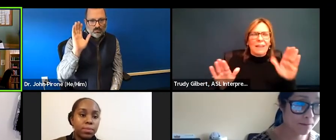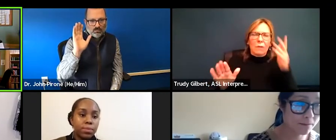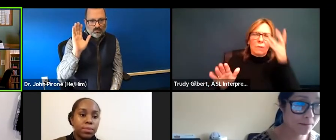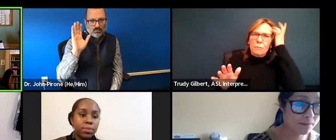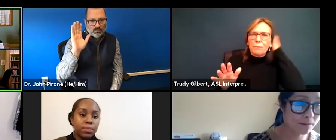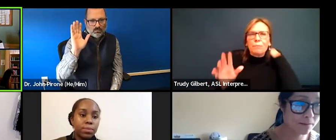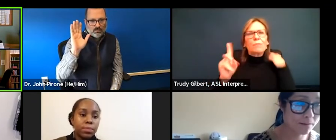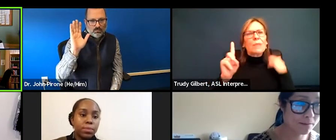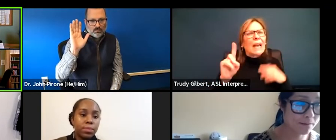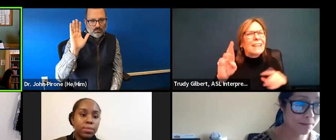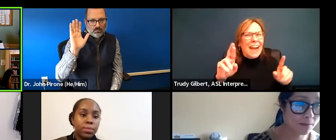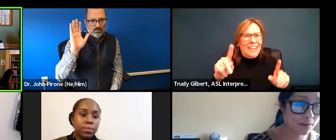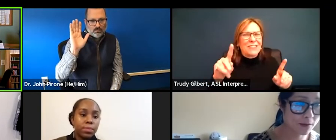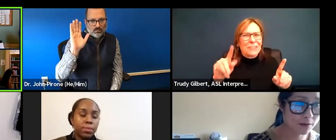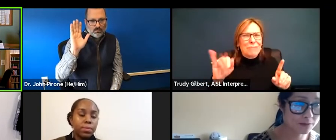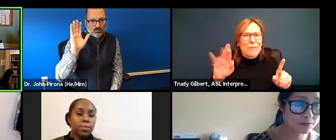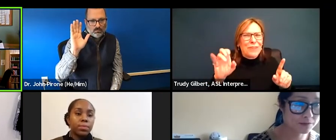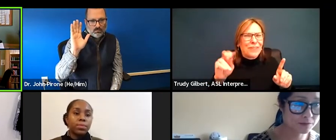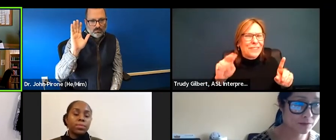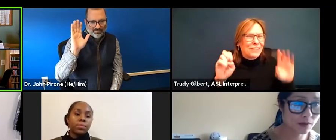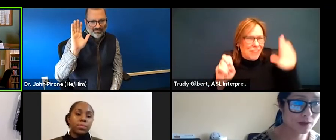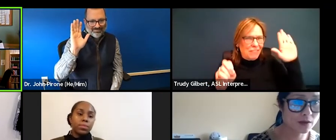Dr. Perron, I see you have your hand up.